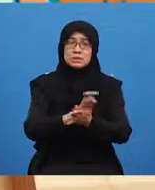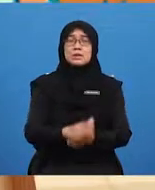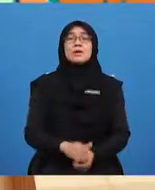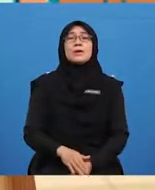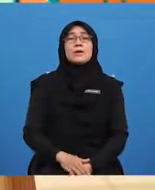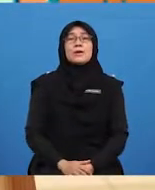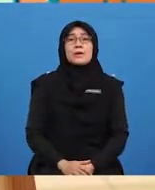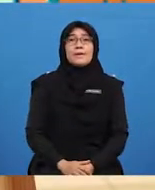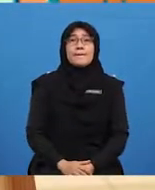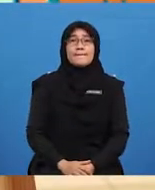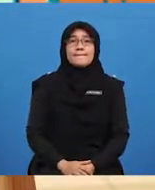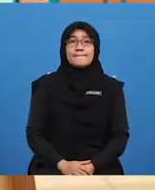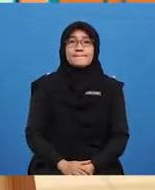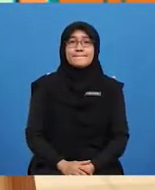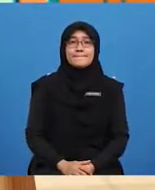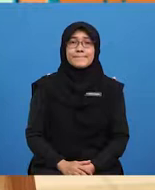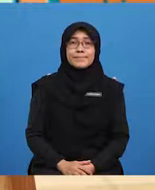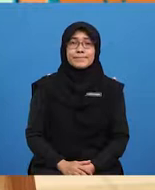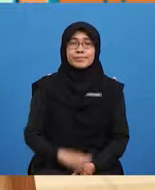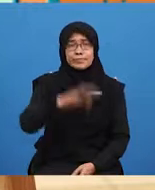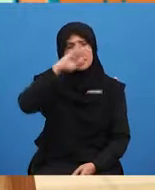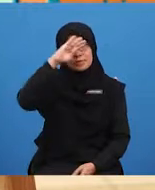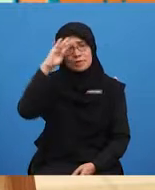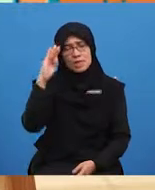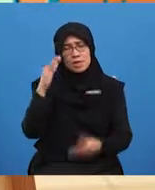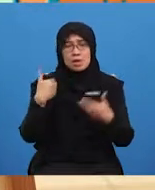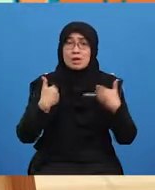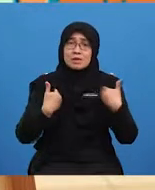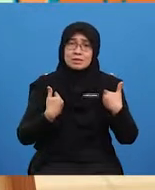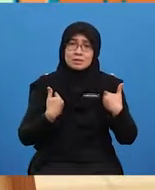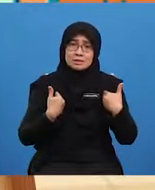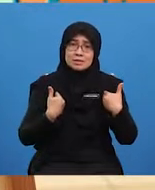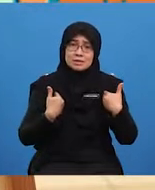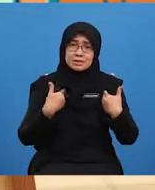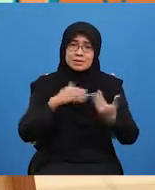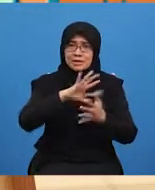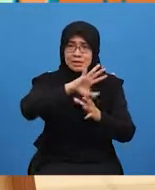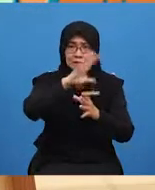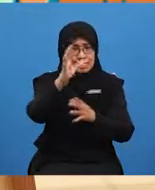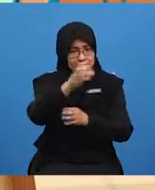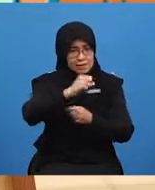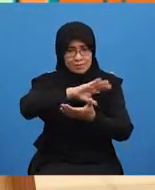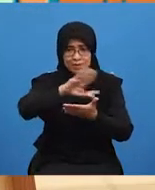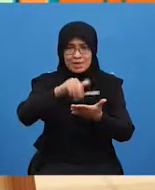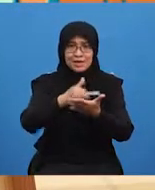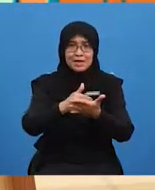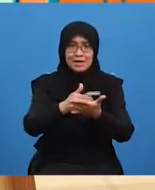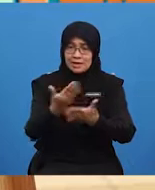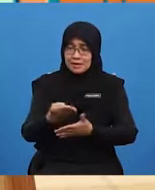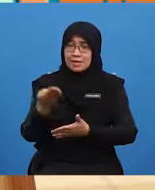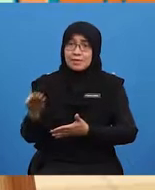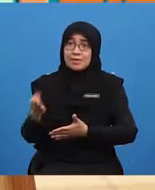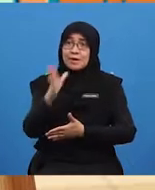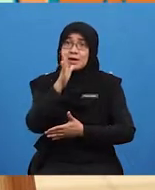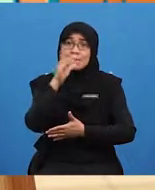Phew, that was tiring. I hope we've got all of the items that my mum asked us to get.